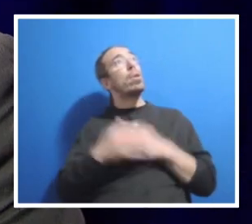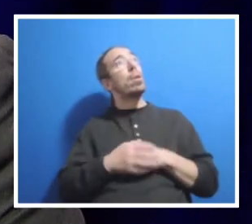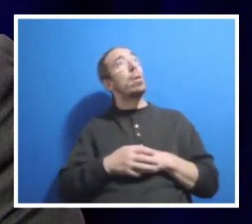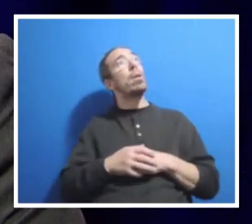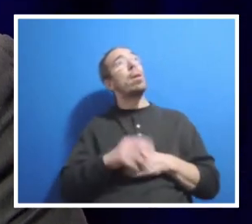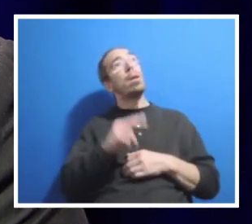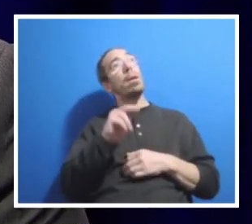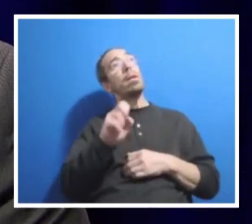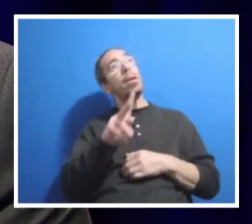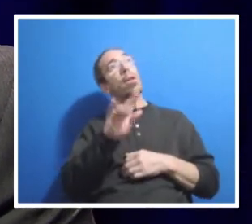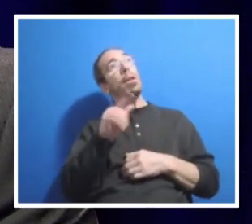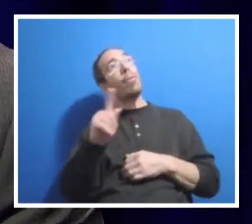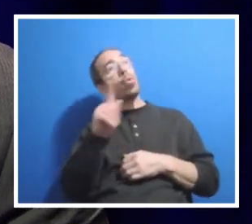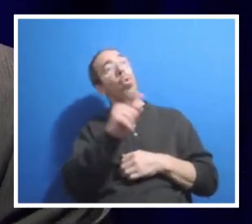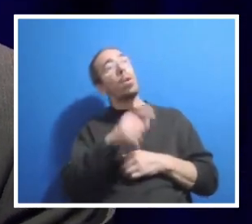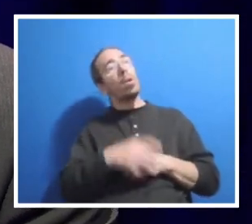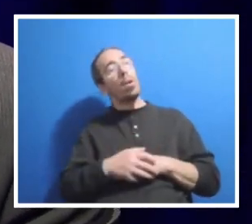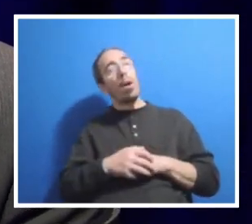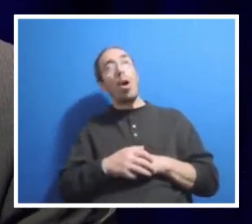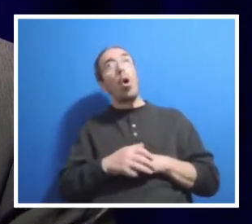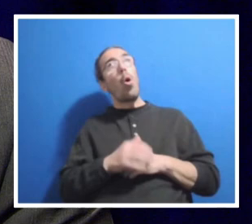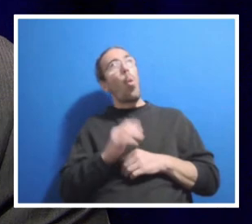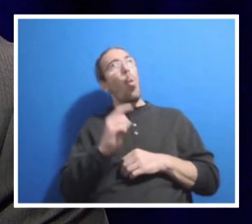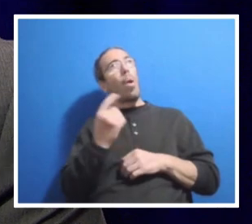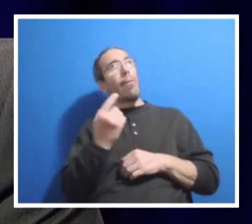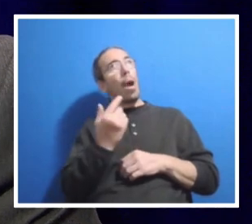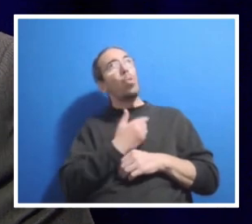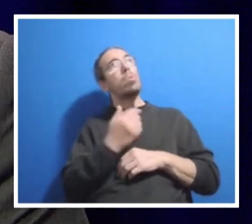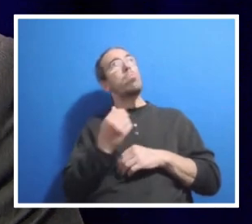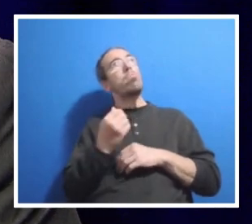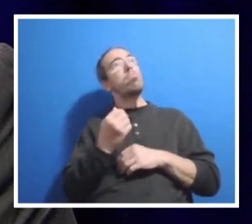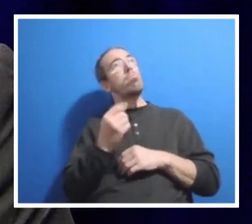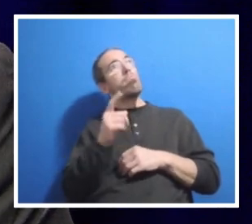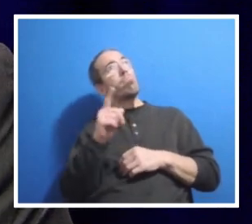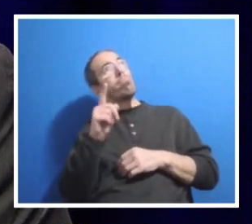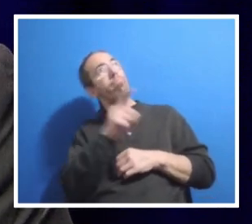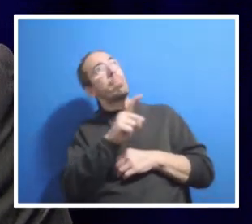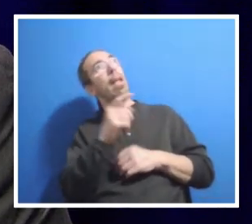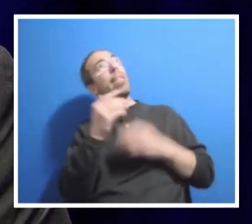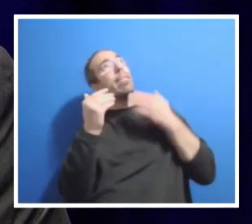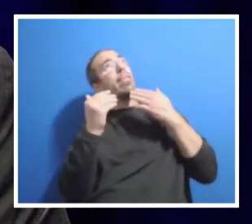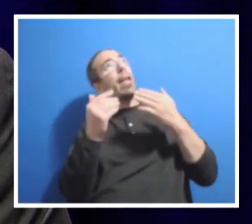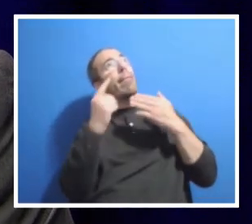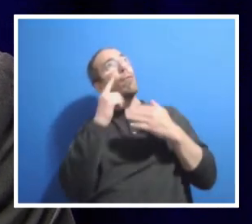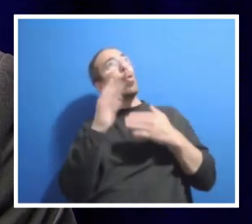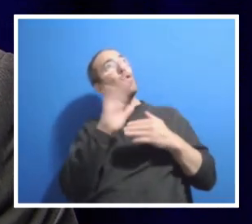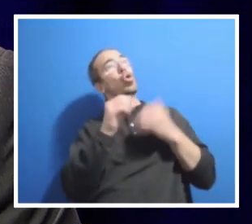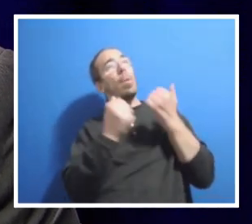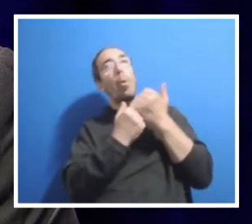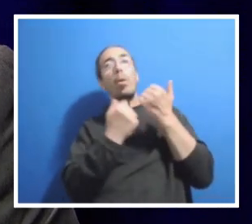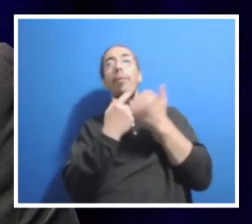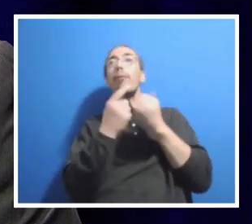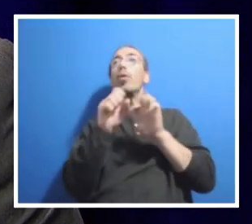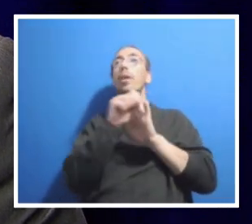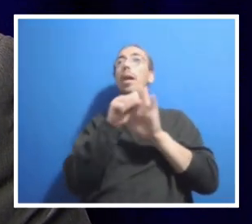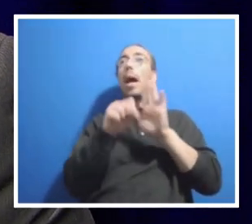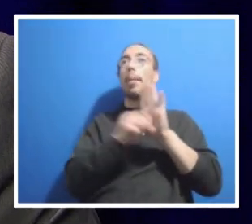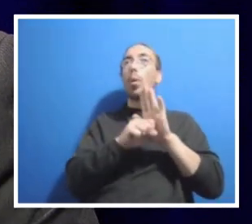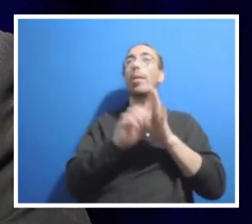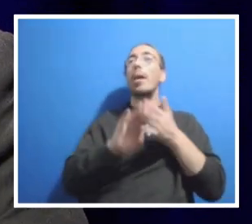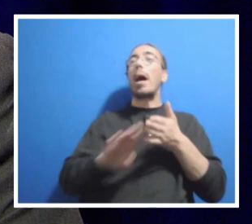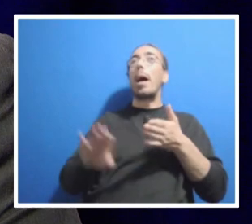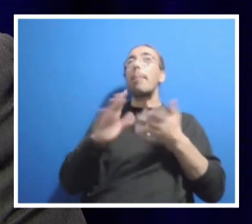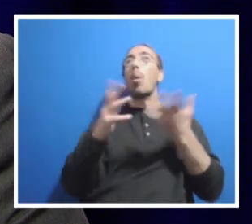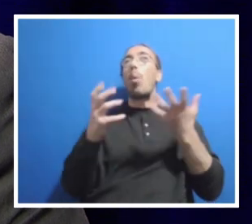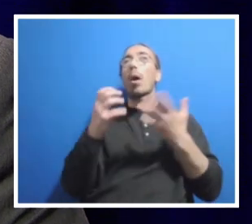question for you. One of our submitters noted earlier and thanked you for your support for the Commonwealth campuses, but would like to know if you